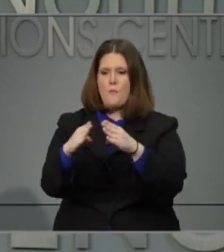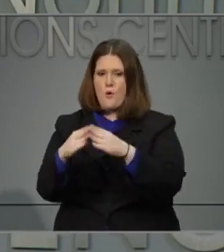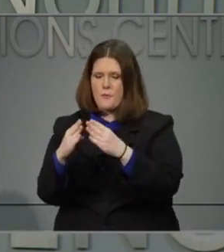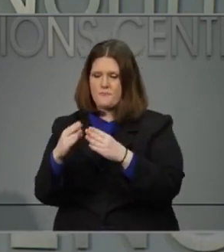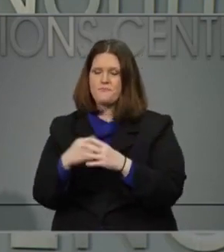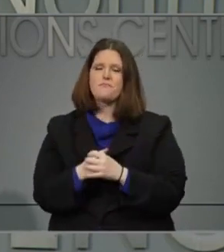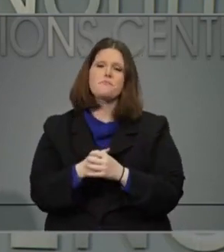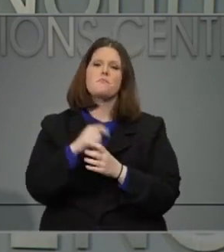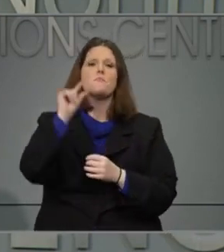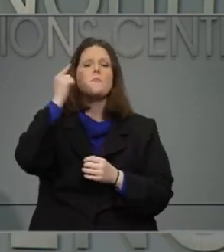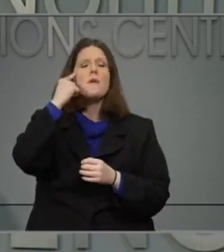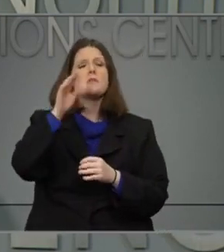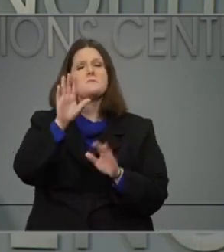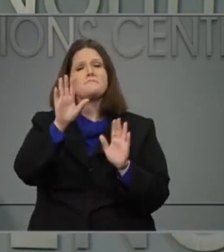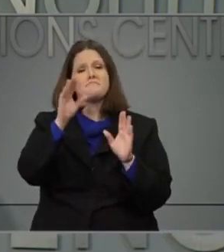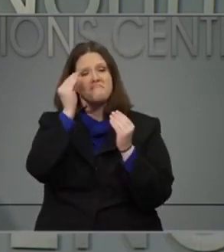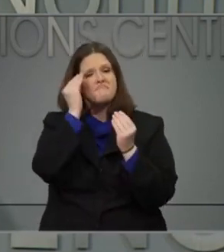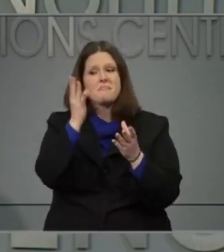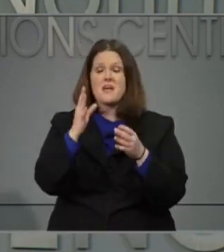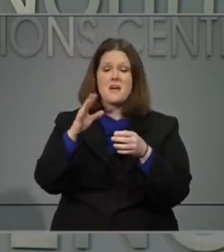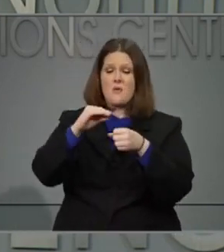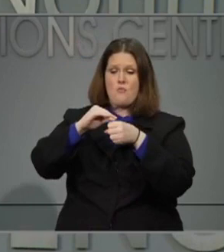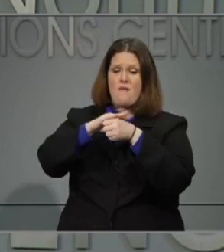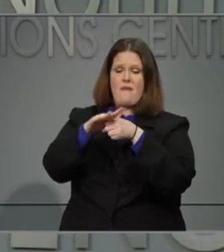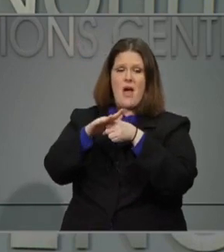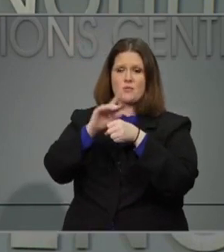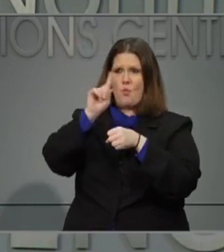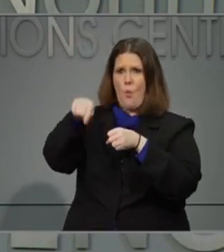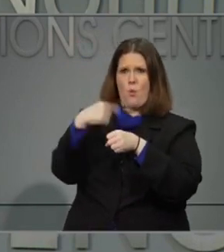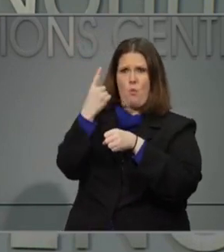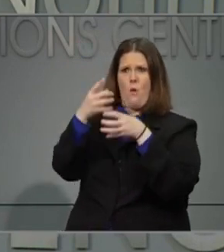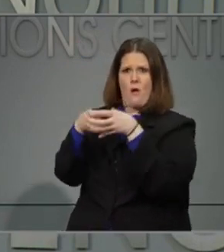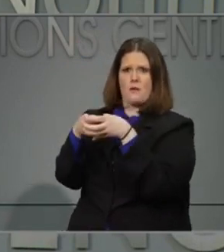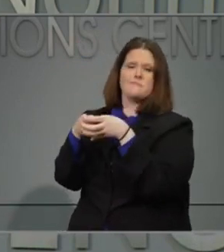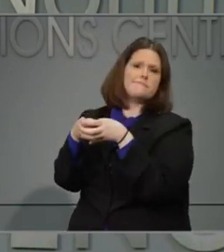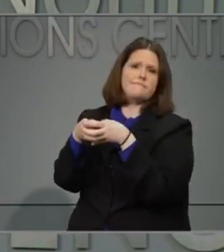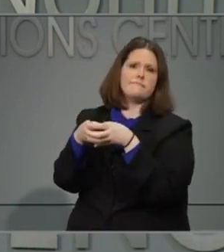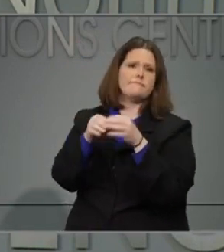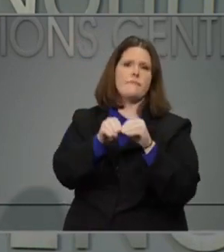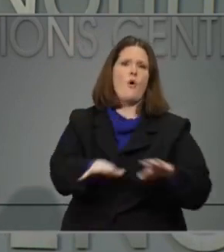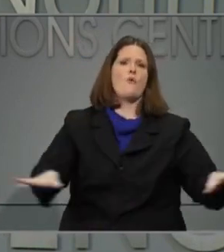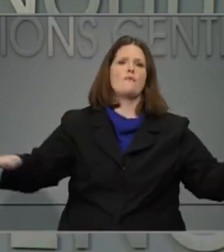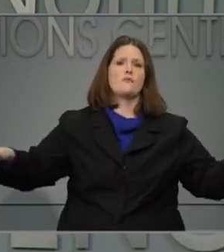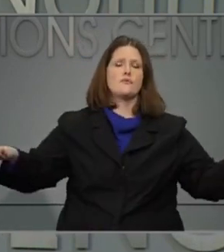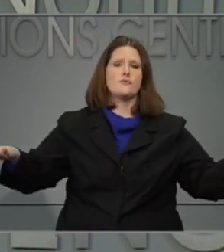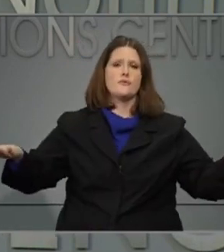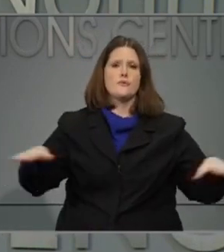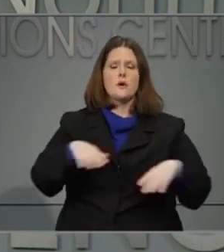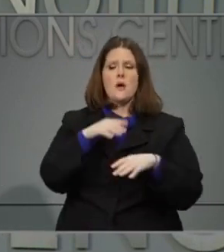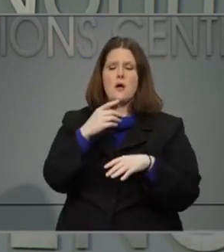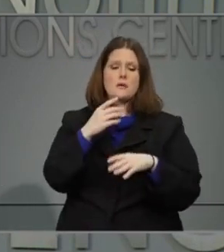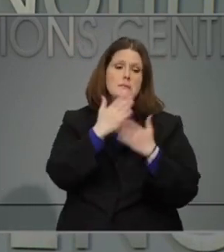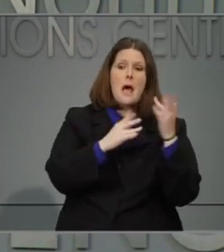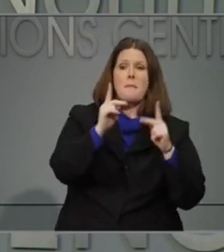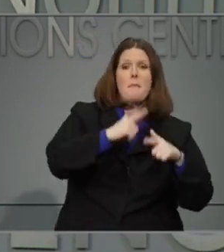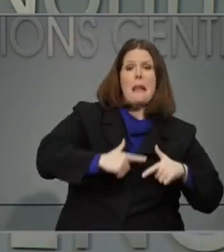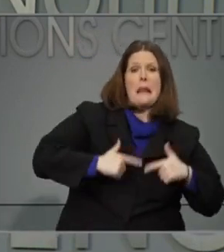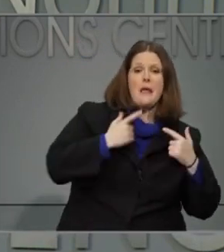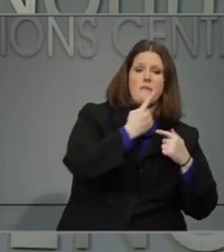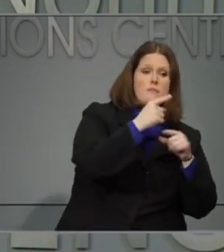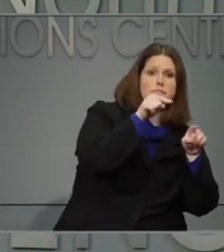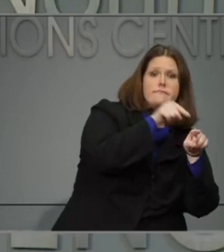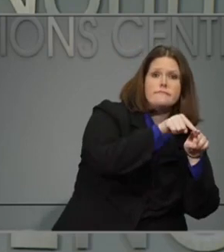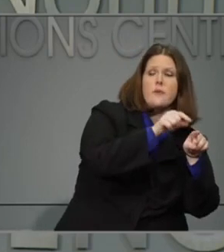virus does not respect county lines. There are people who live in one county, work in another county,